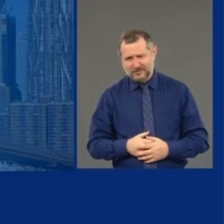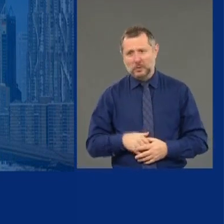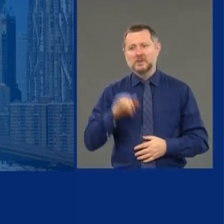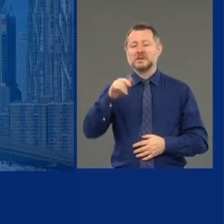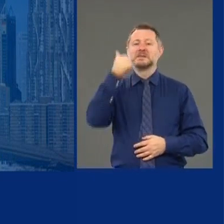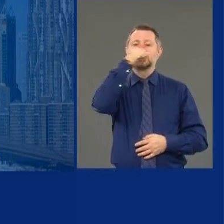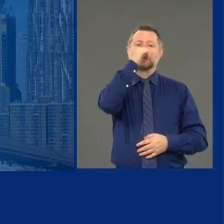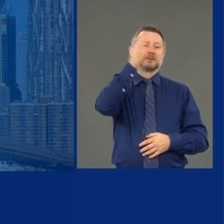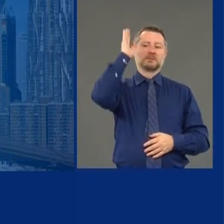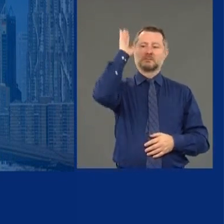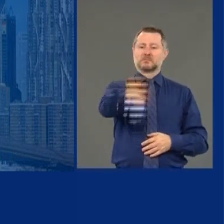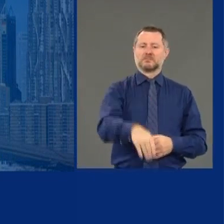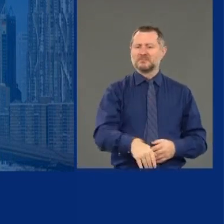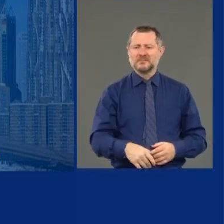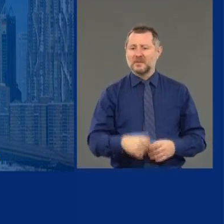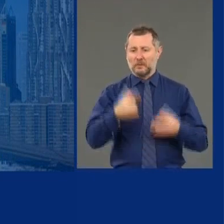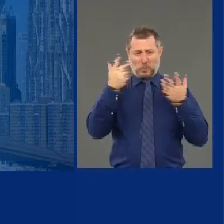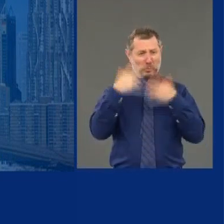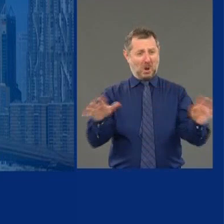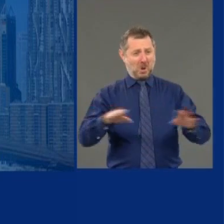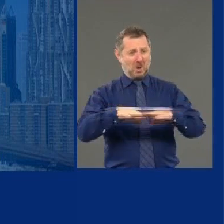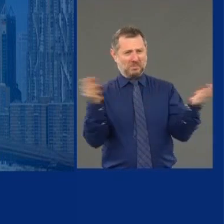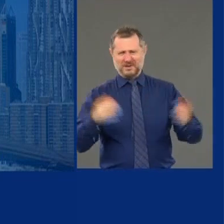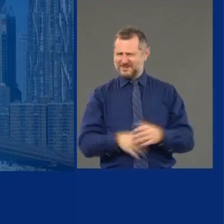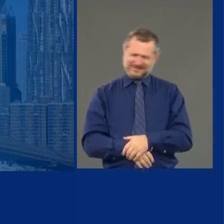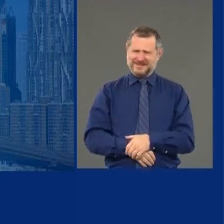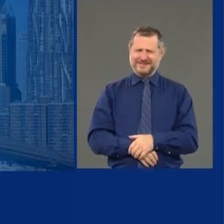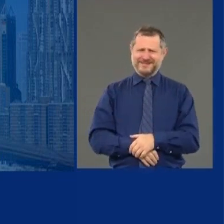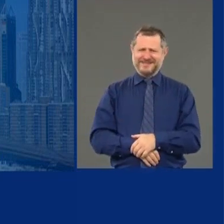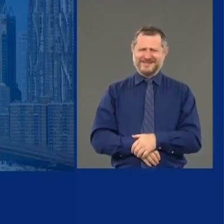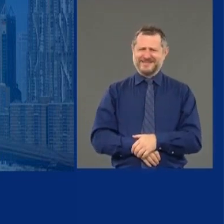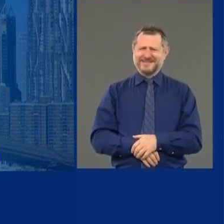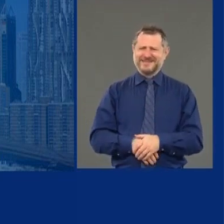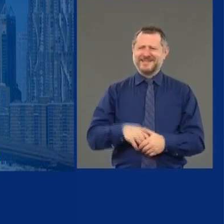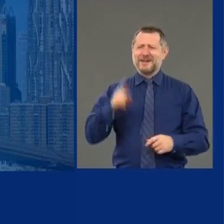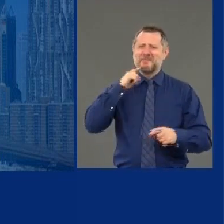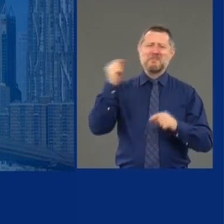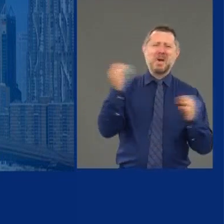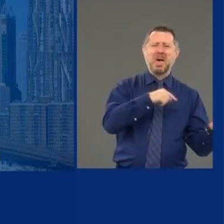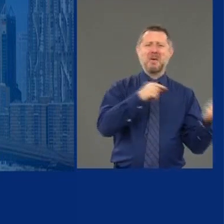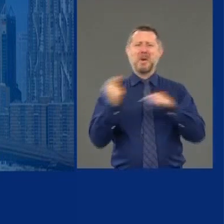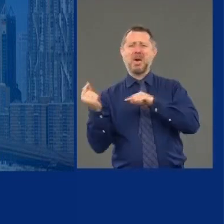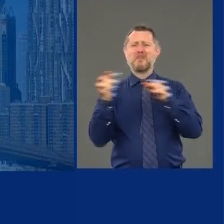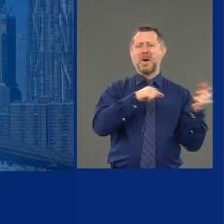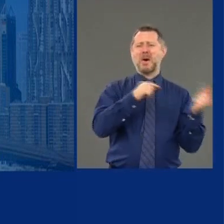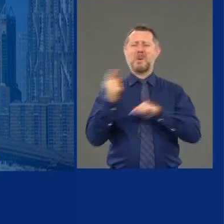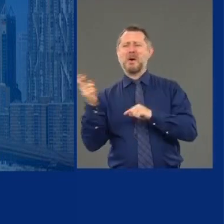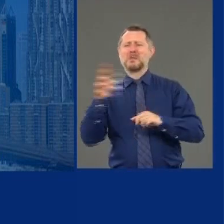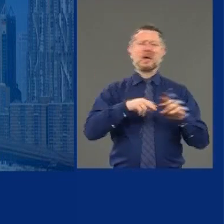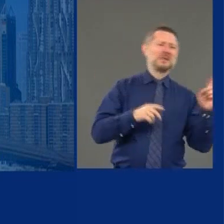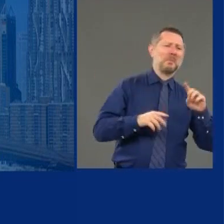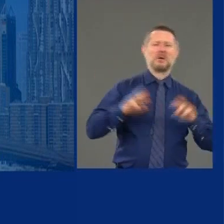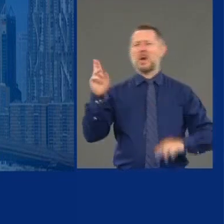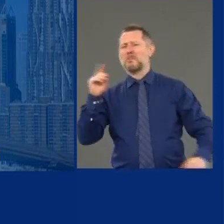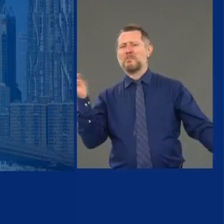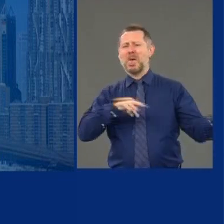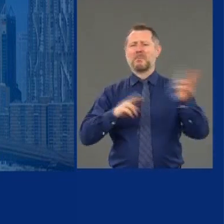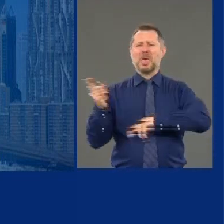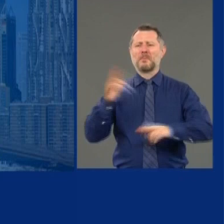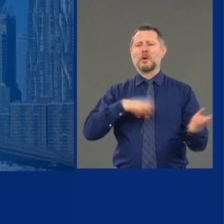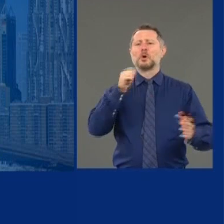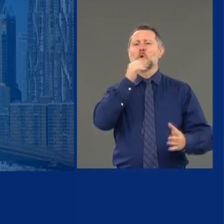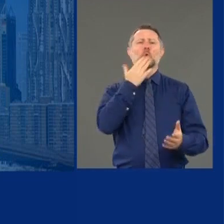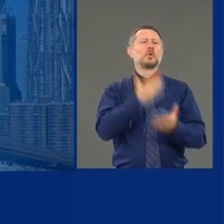frame. That's what politics does. It just it defeats intelligent conversation.